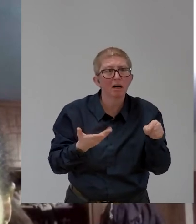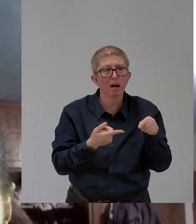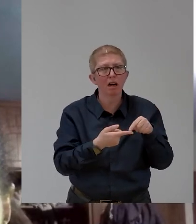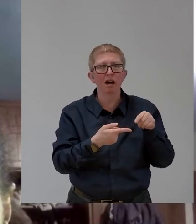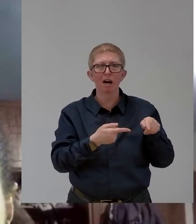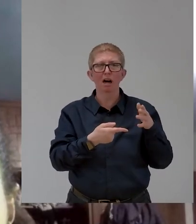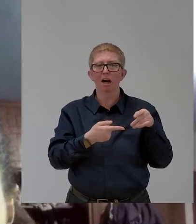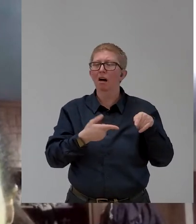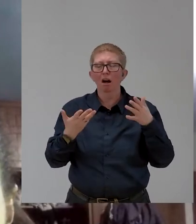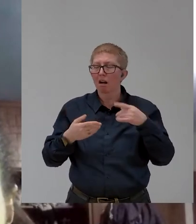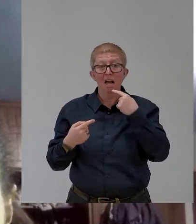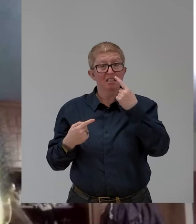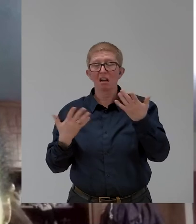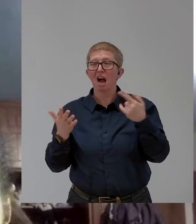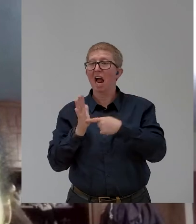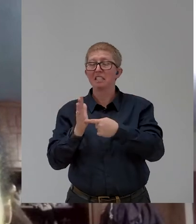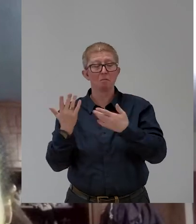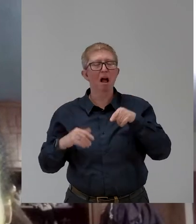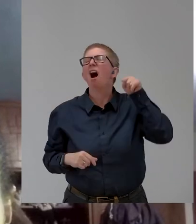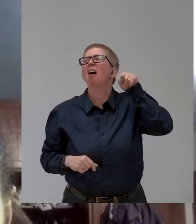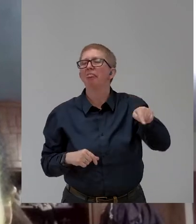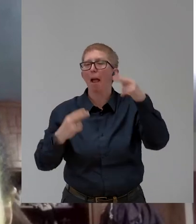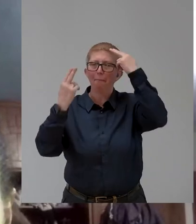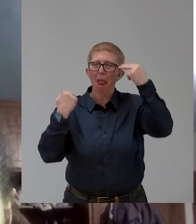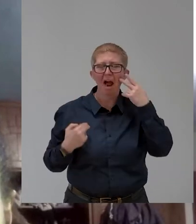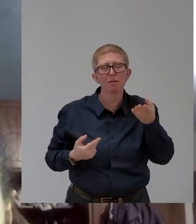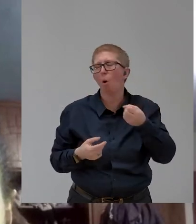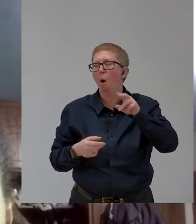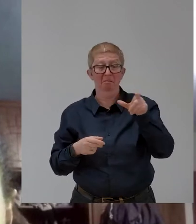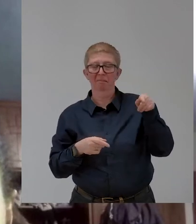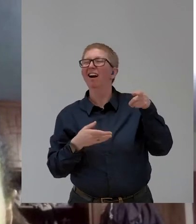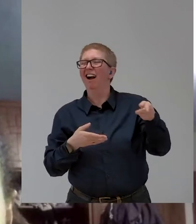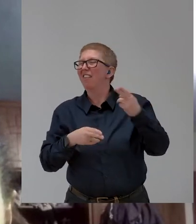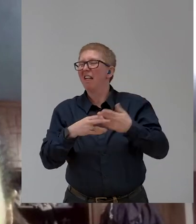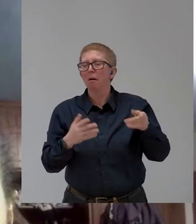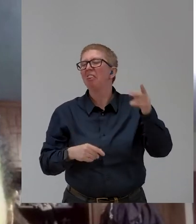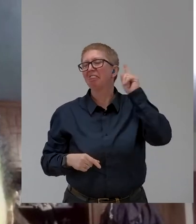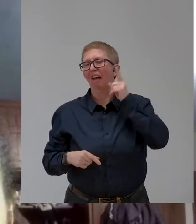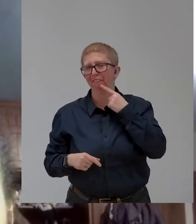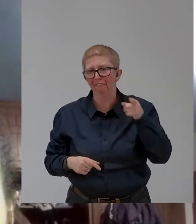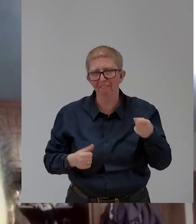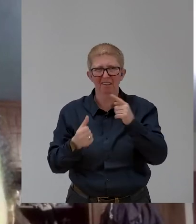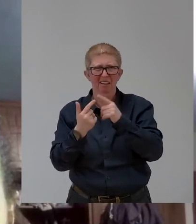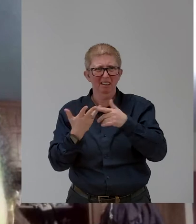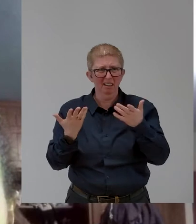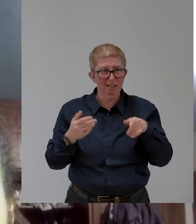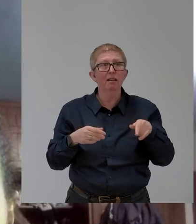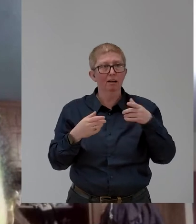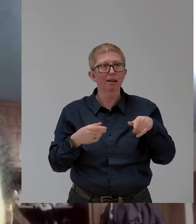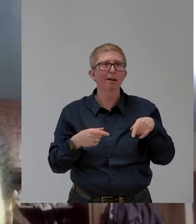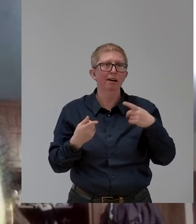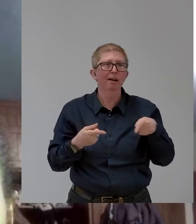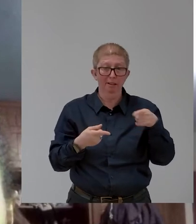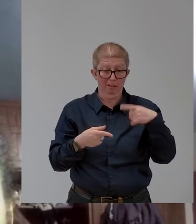important to emphasize on two points, actually three from Stefan's point. The first thing is that making sure that global labor